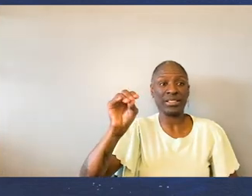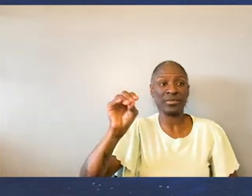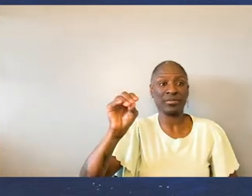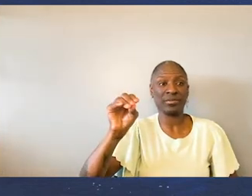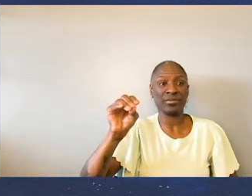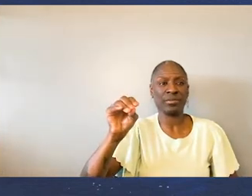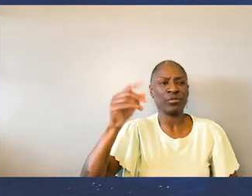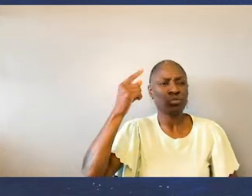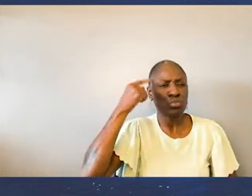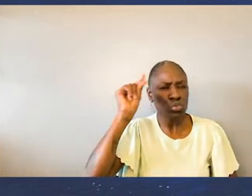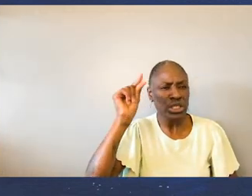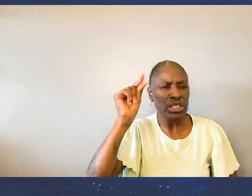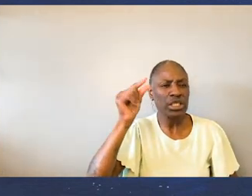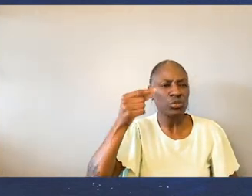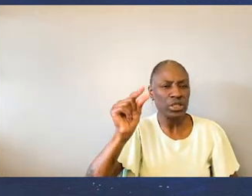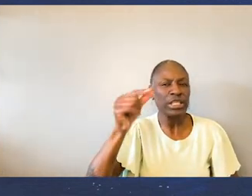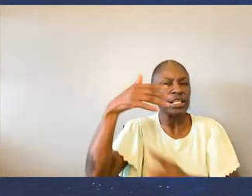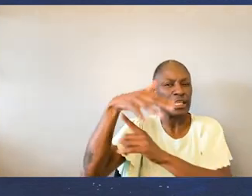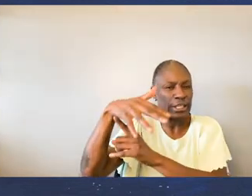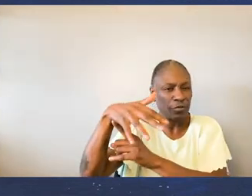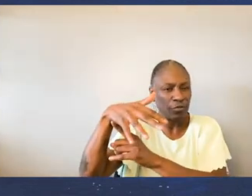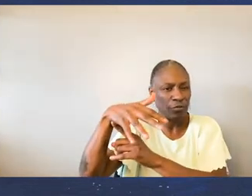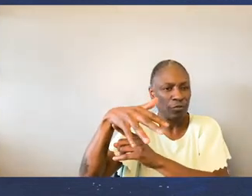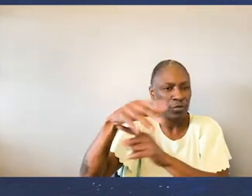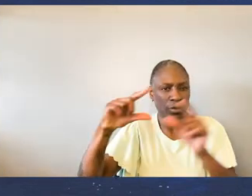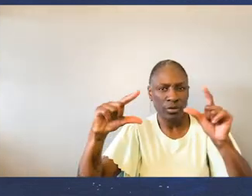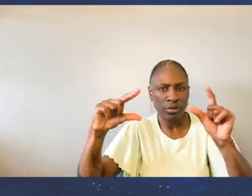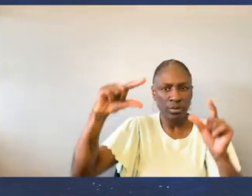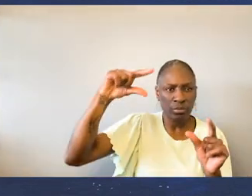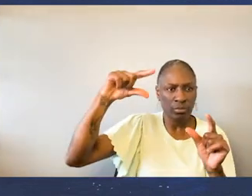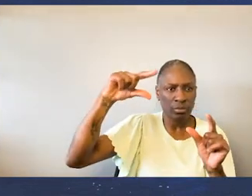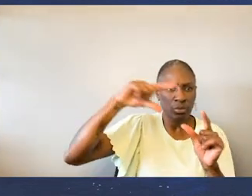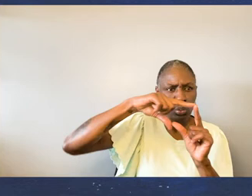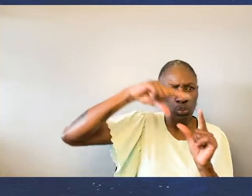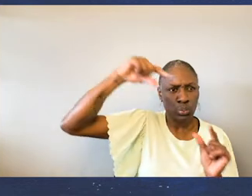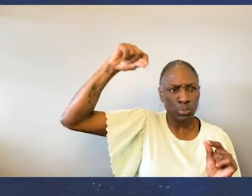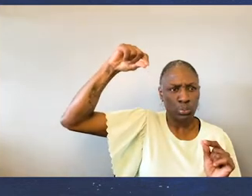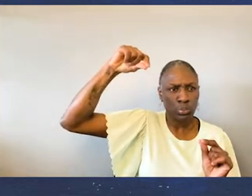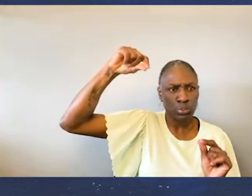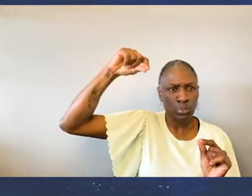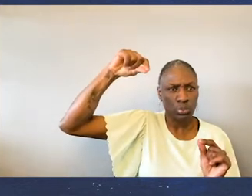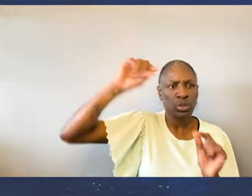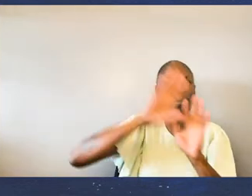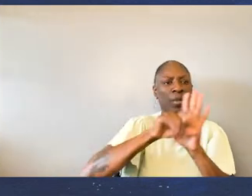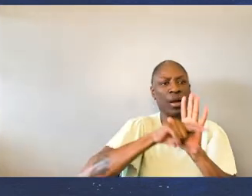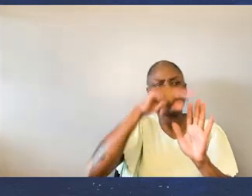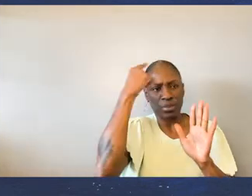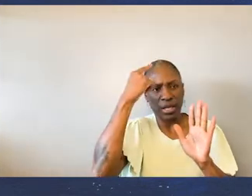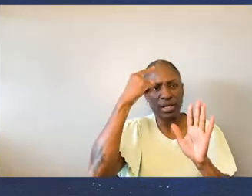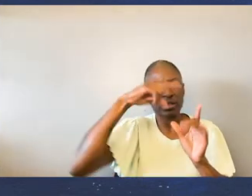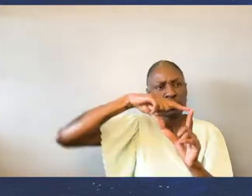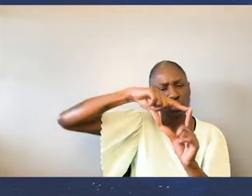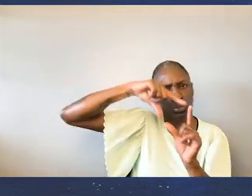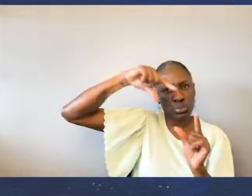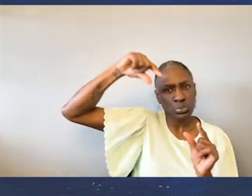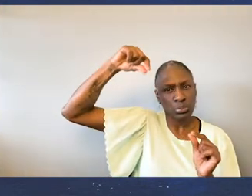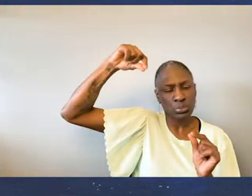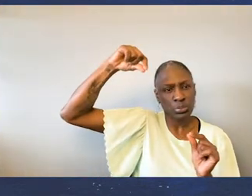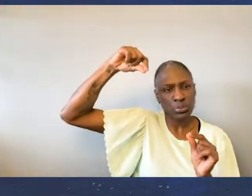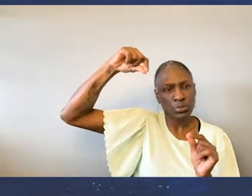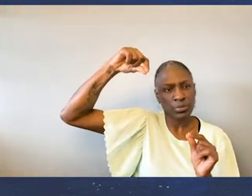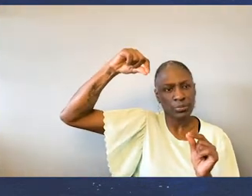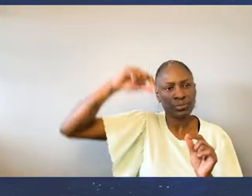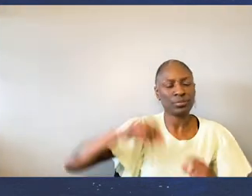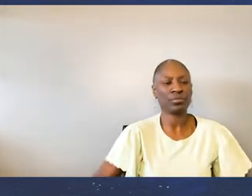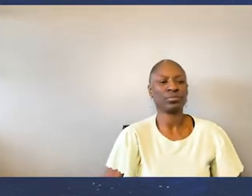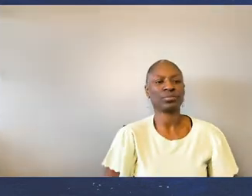Quarantine day 280 A green oval shaped Hosta leaf On a black background The leaf